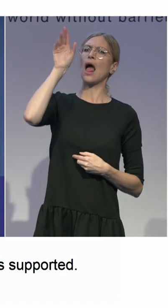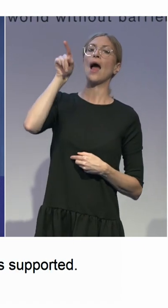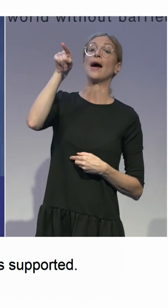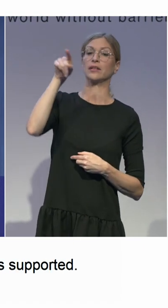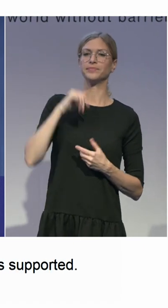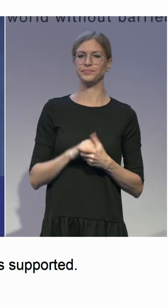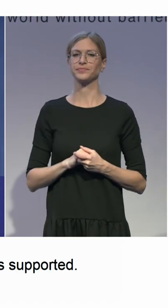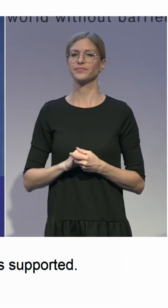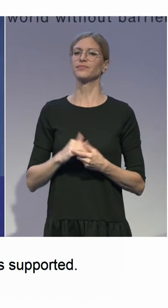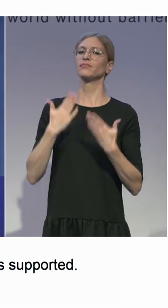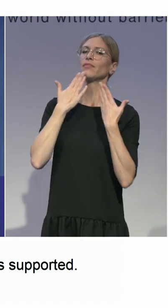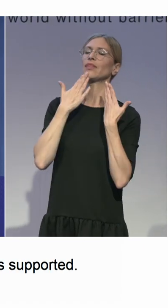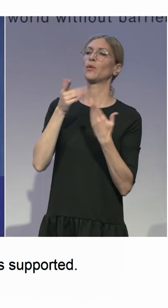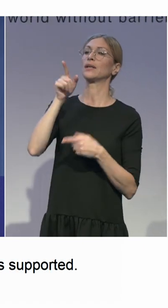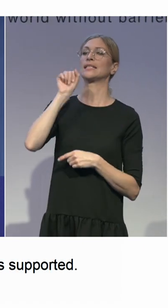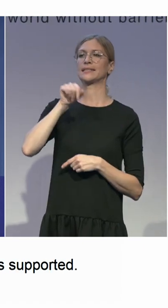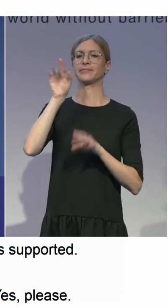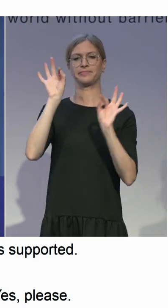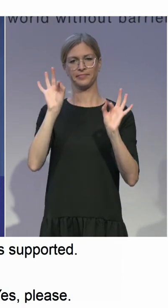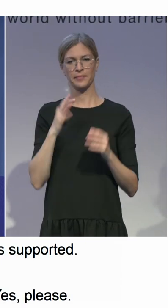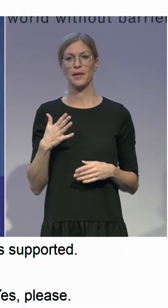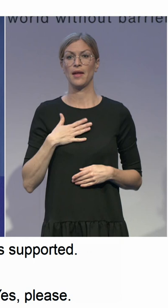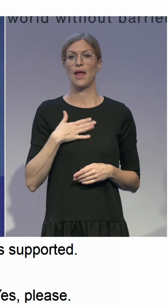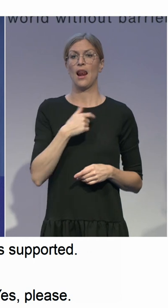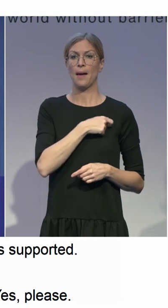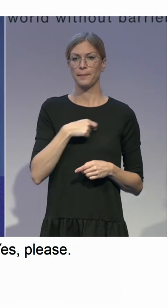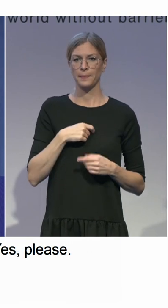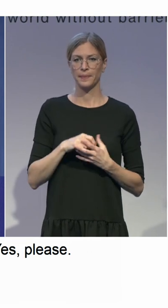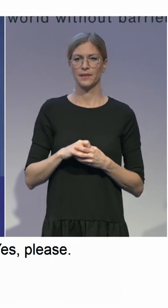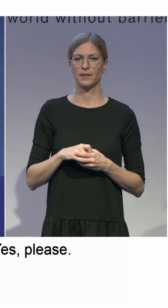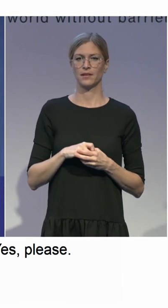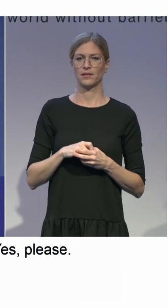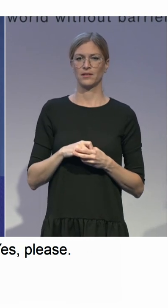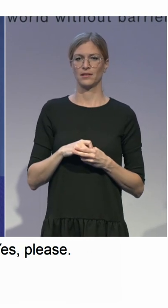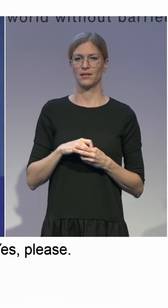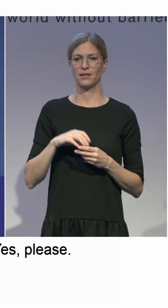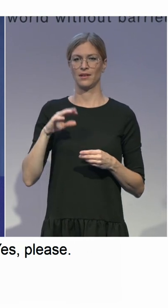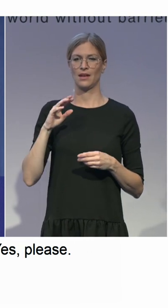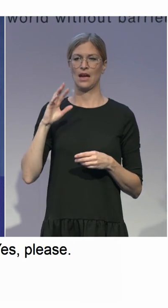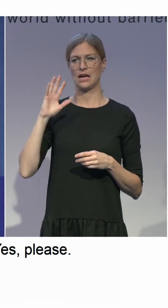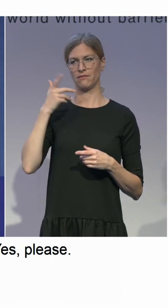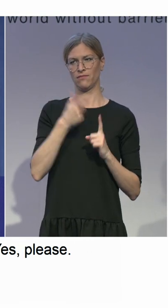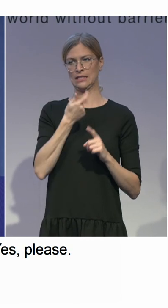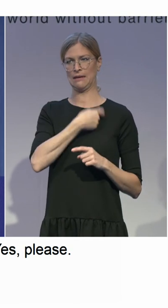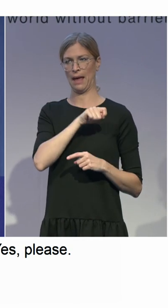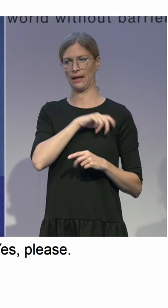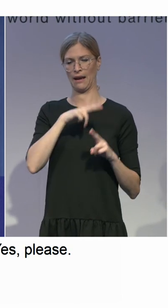you very much. My name is Cerasella Nicoleta Predescu and I have a question for